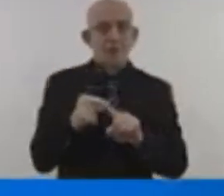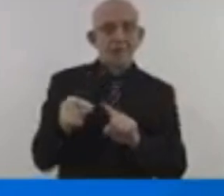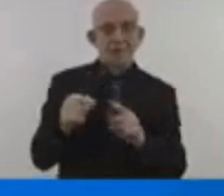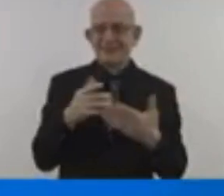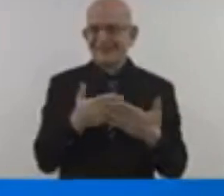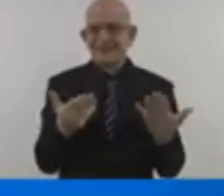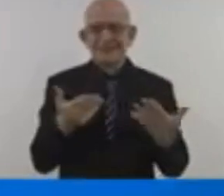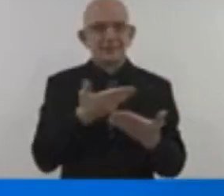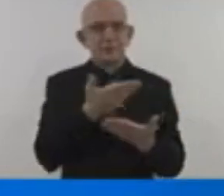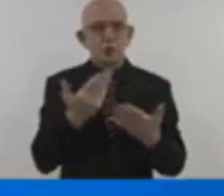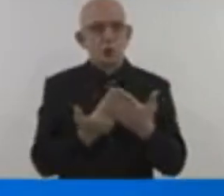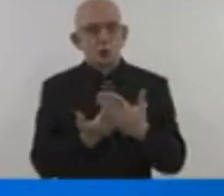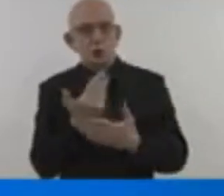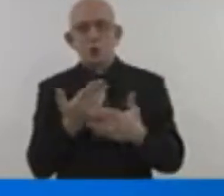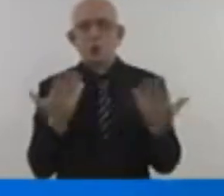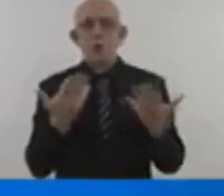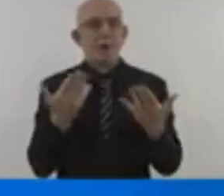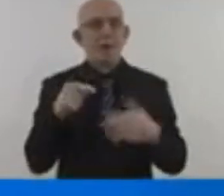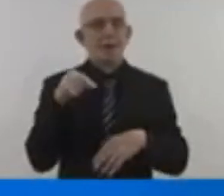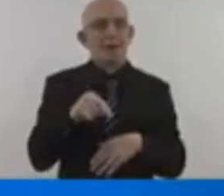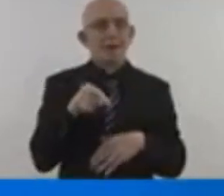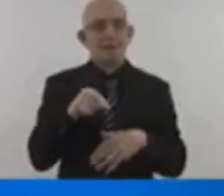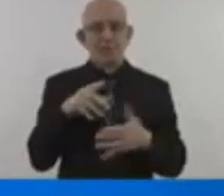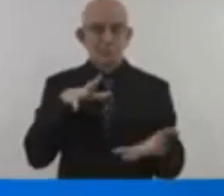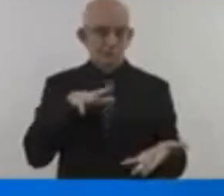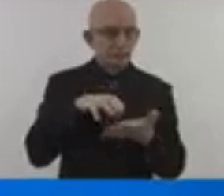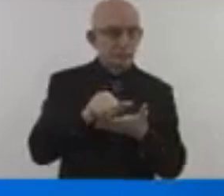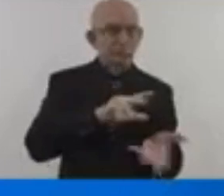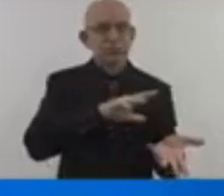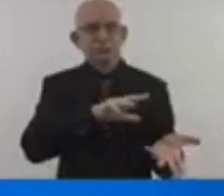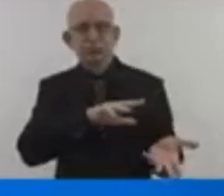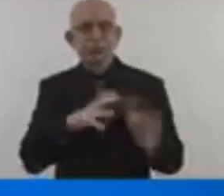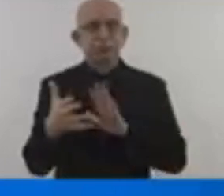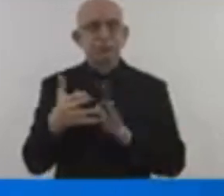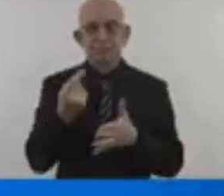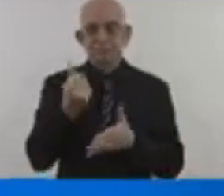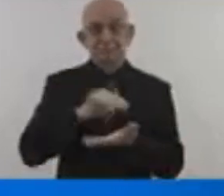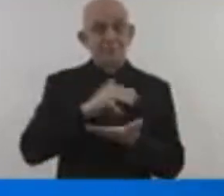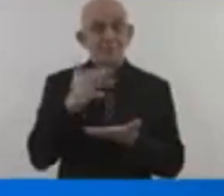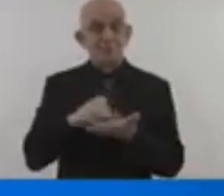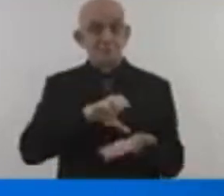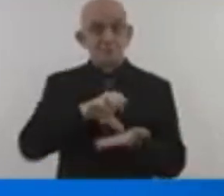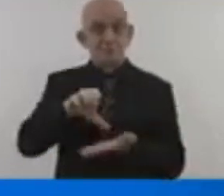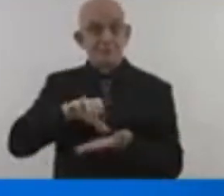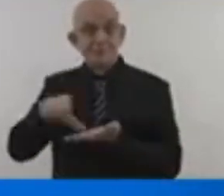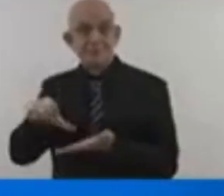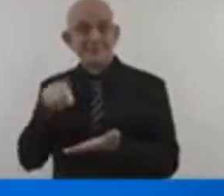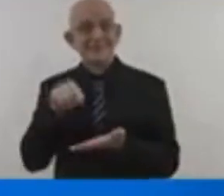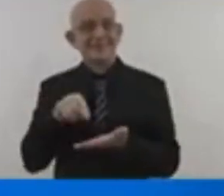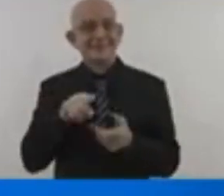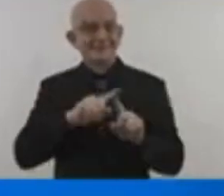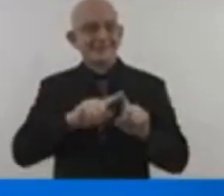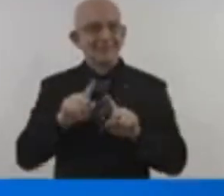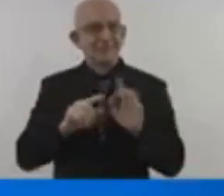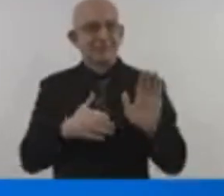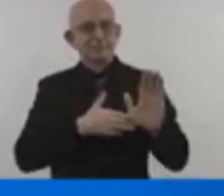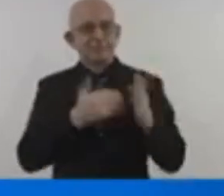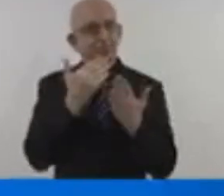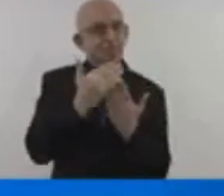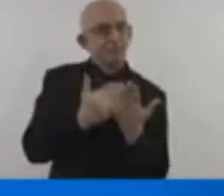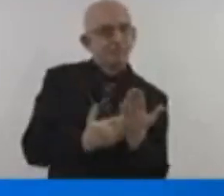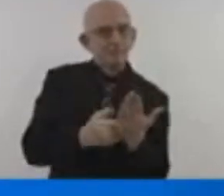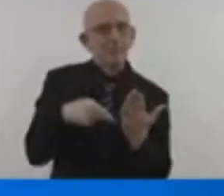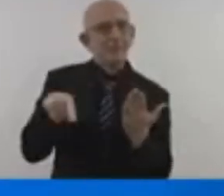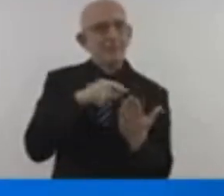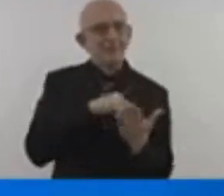also need a fundamental step change across the board. And so, Excellencies, the third priority is finance.